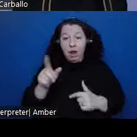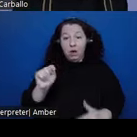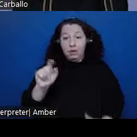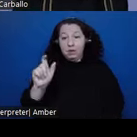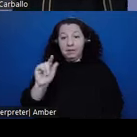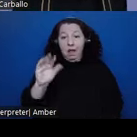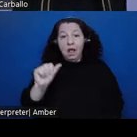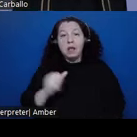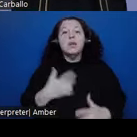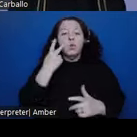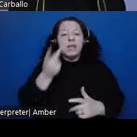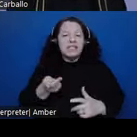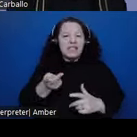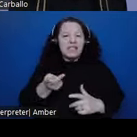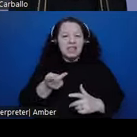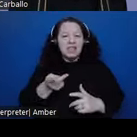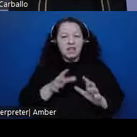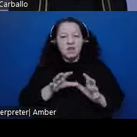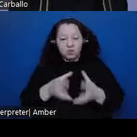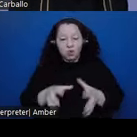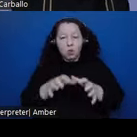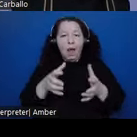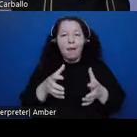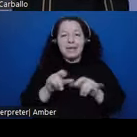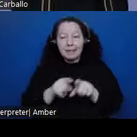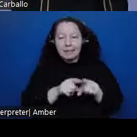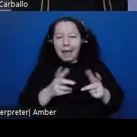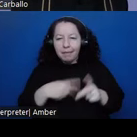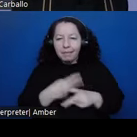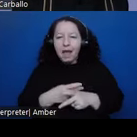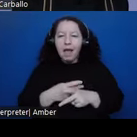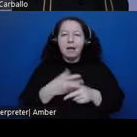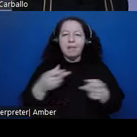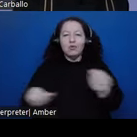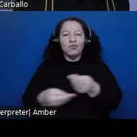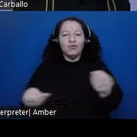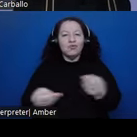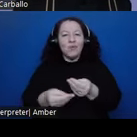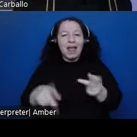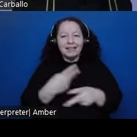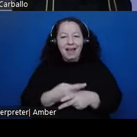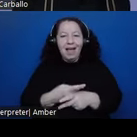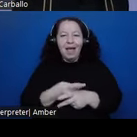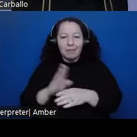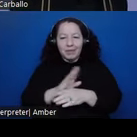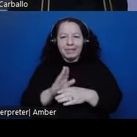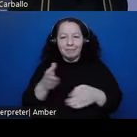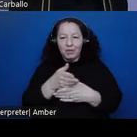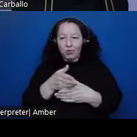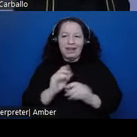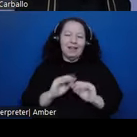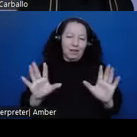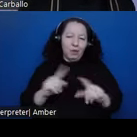similarities and even the sorts of trade relations they were having. was very clear, based on the materials, that they were in close